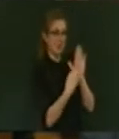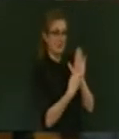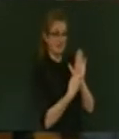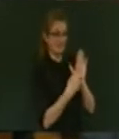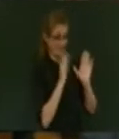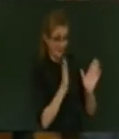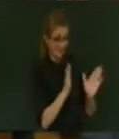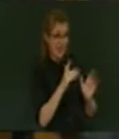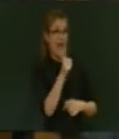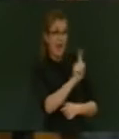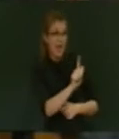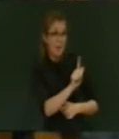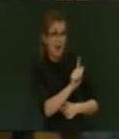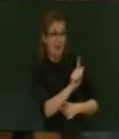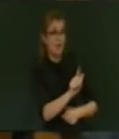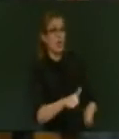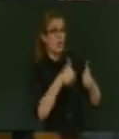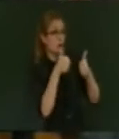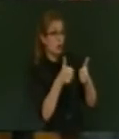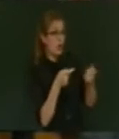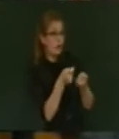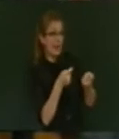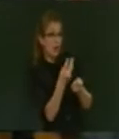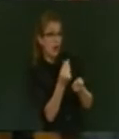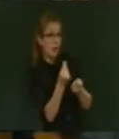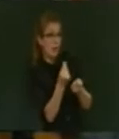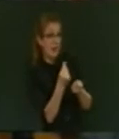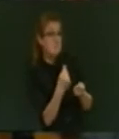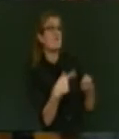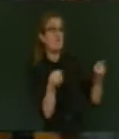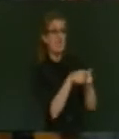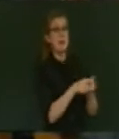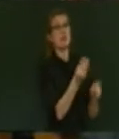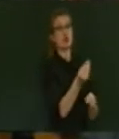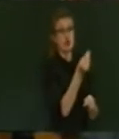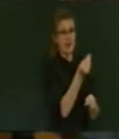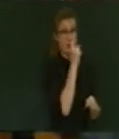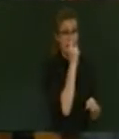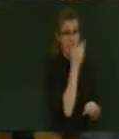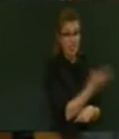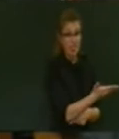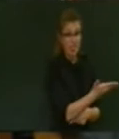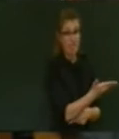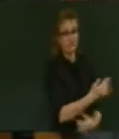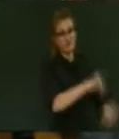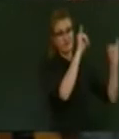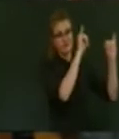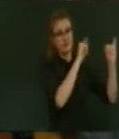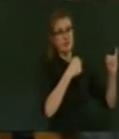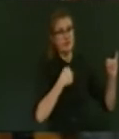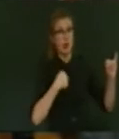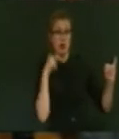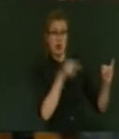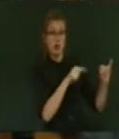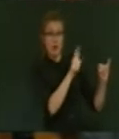the economy as the Greeks are. Let's get the facts on the table. You know how to do one thing. Spend money.